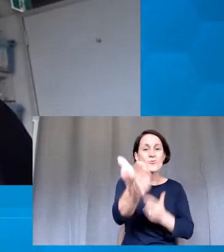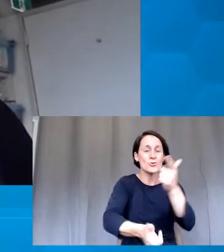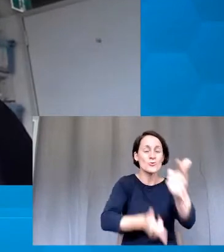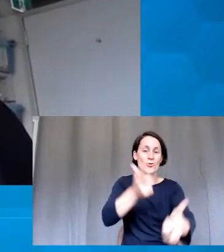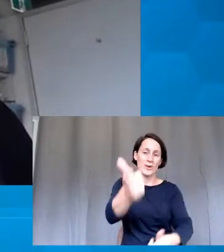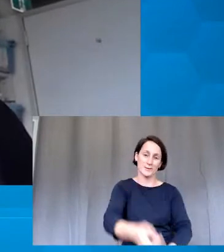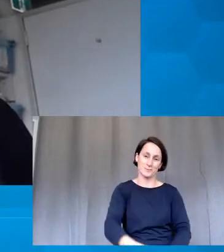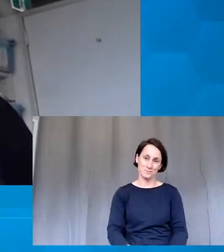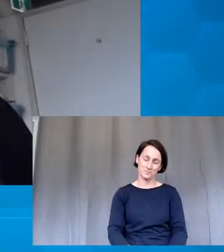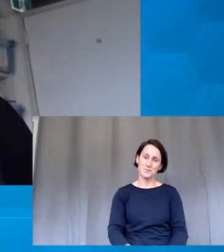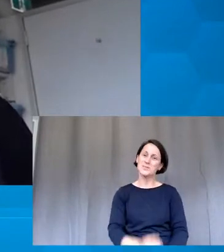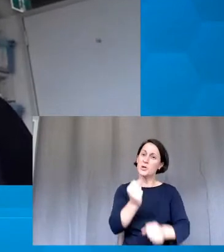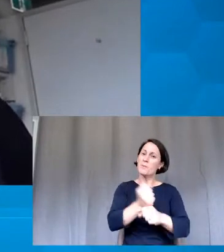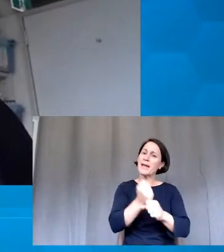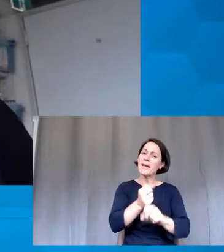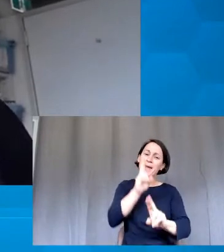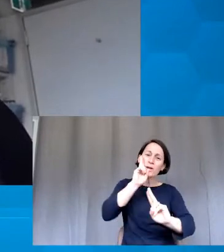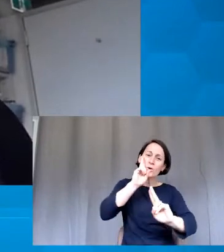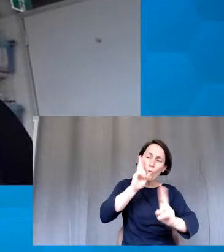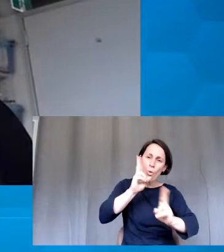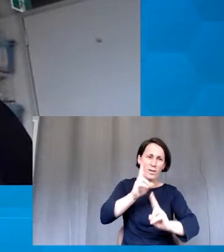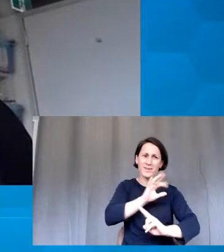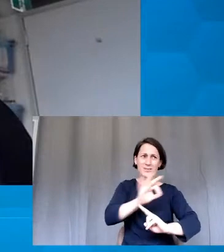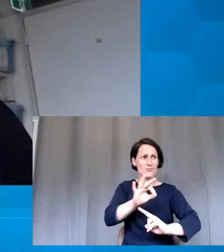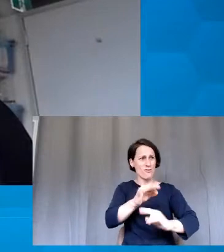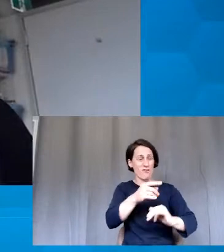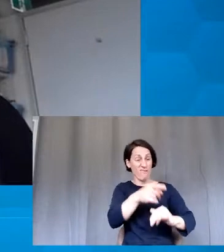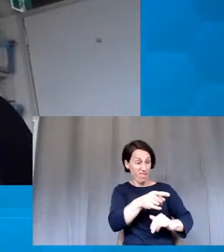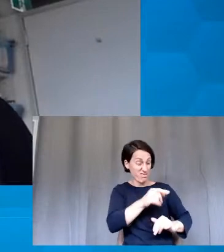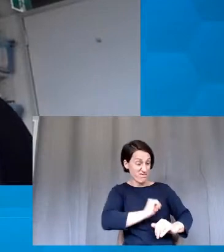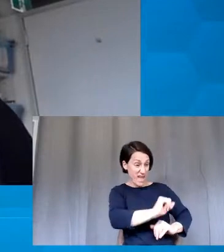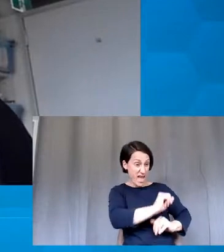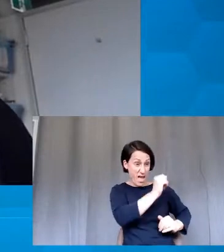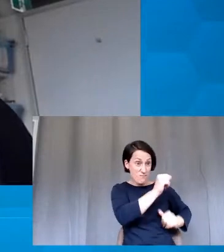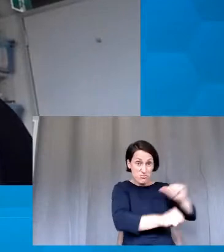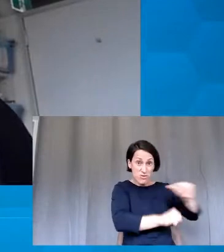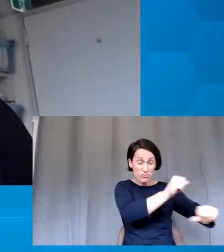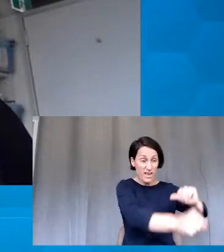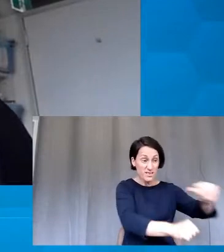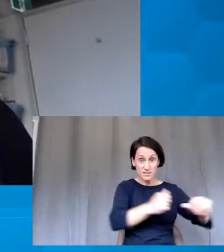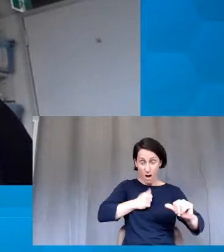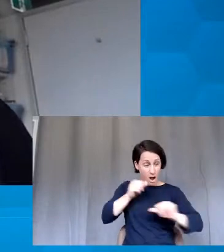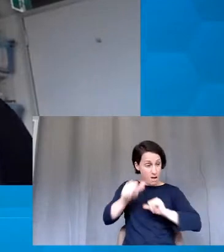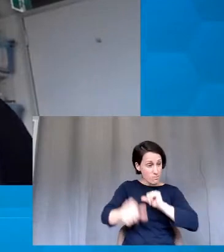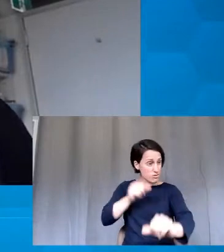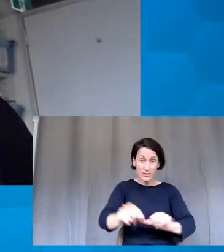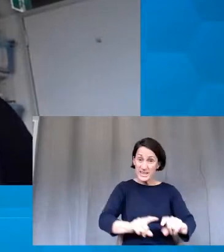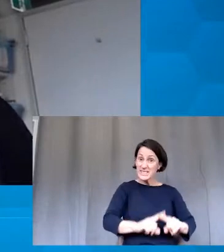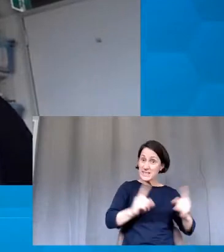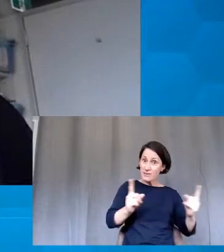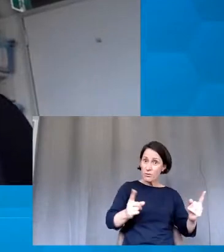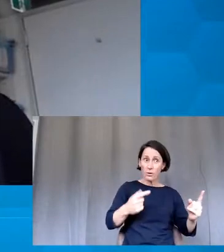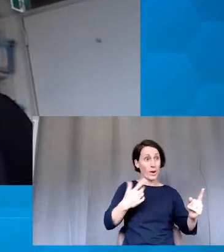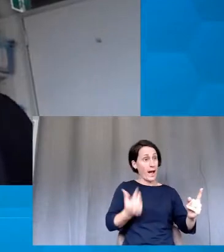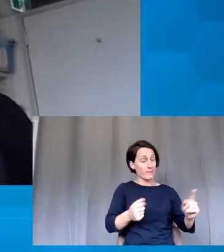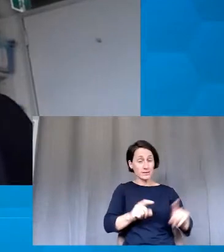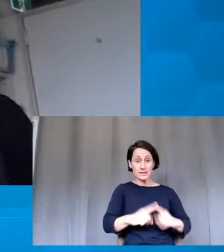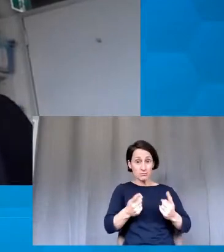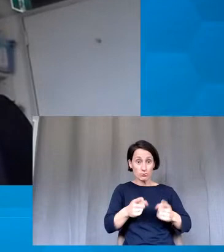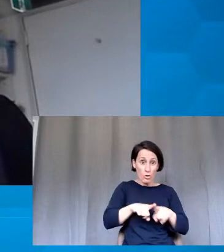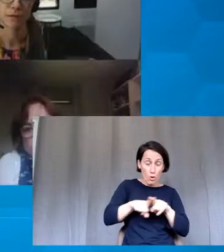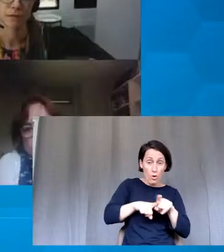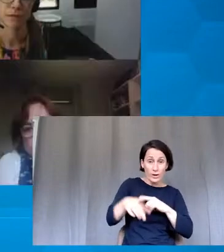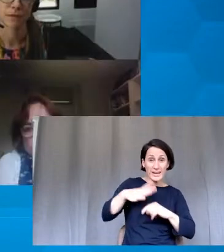to say there's not something wrong with someone to have a particular process. Because it's just we have different ways of learning given the different places we come from.